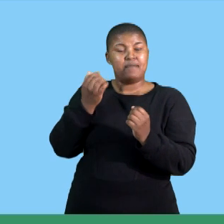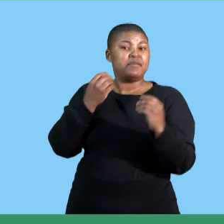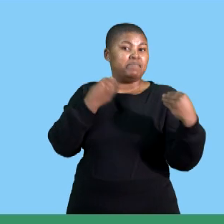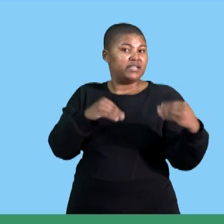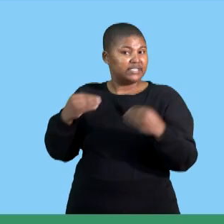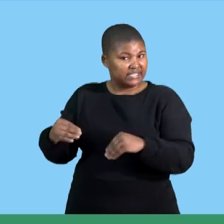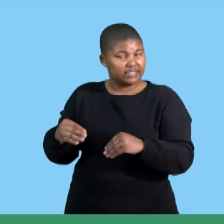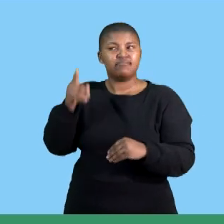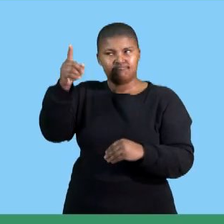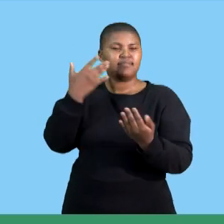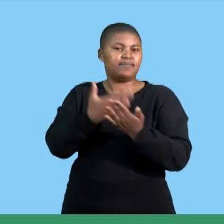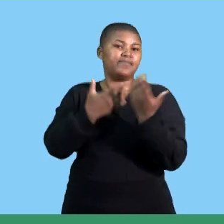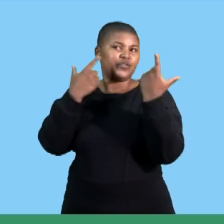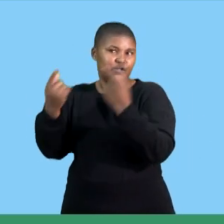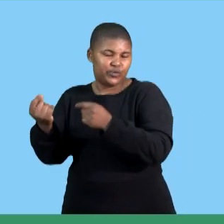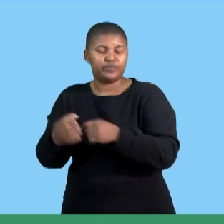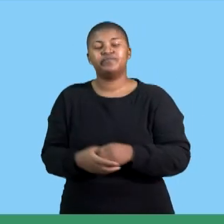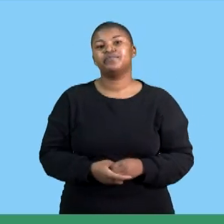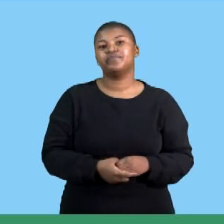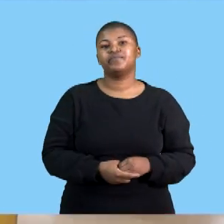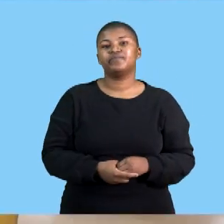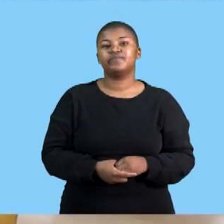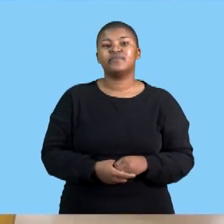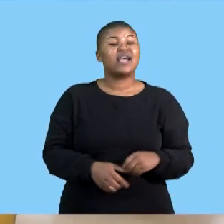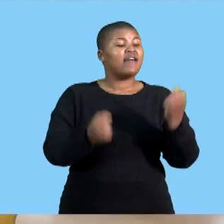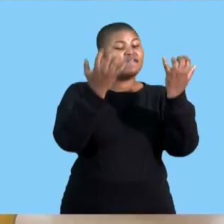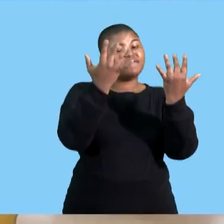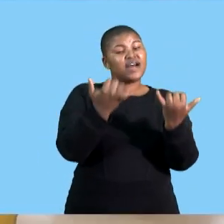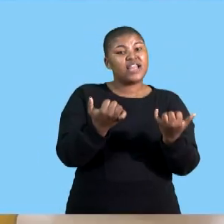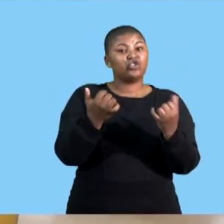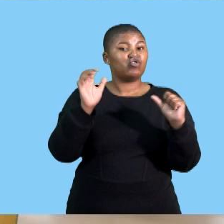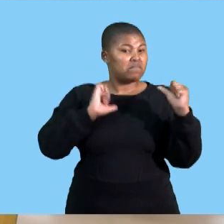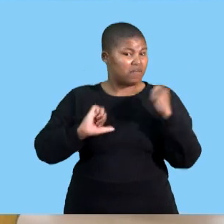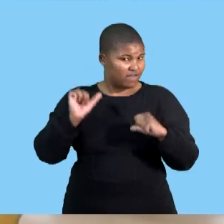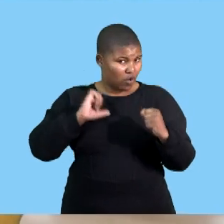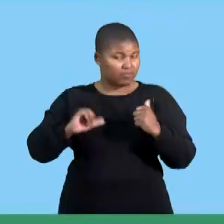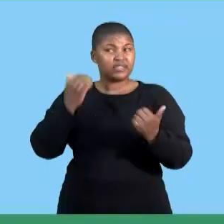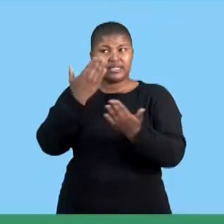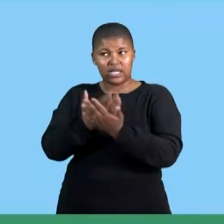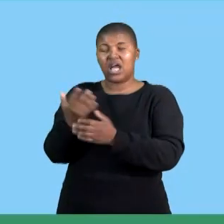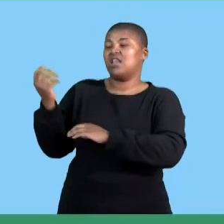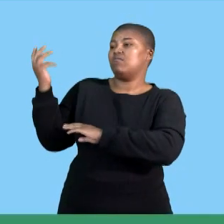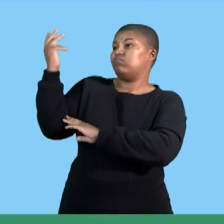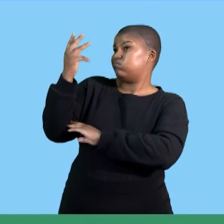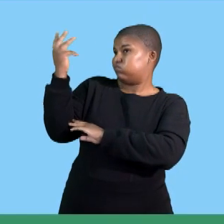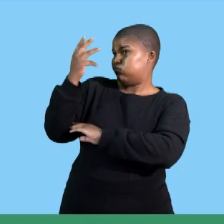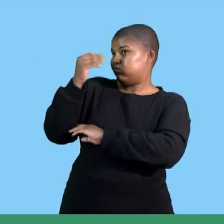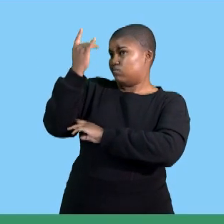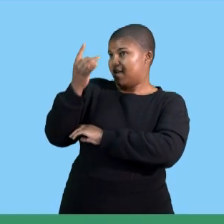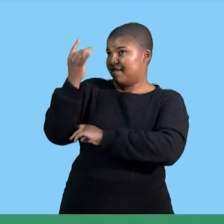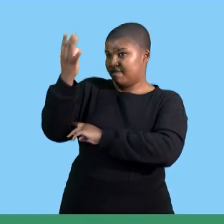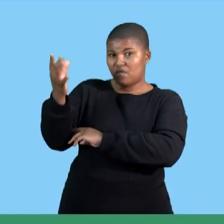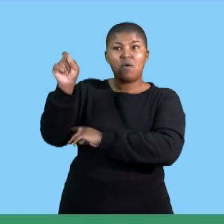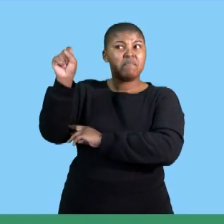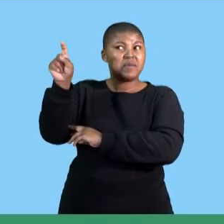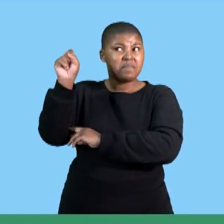with stakeholders so obviously when we present information we can be able to share even the financial performance of the